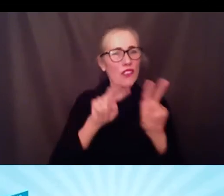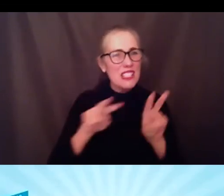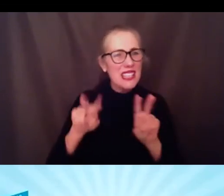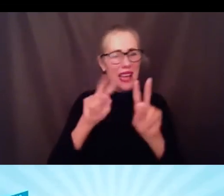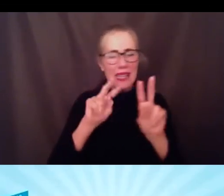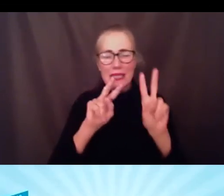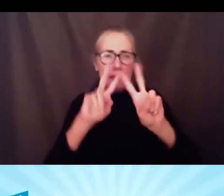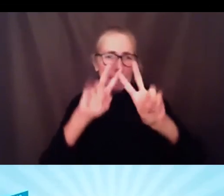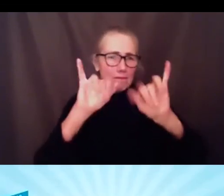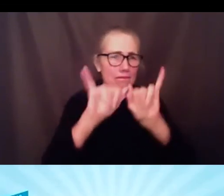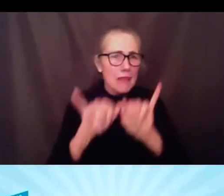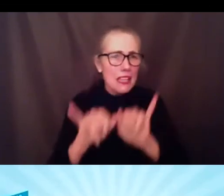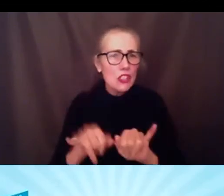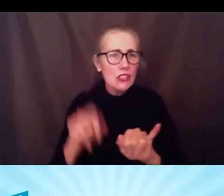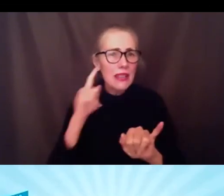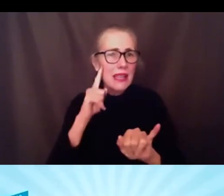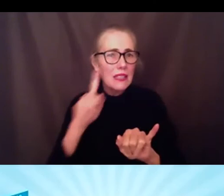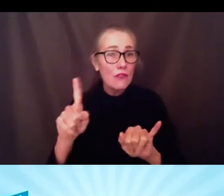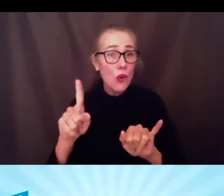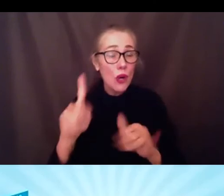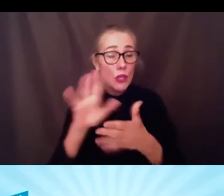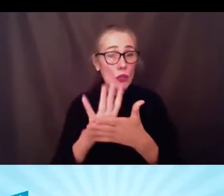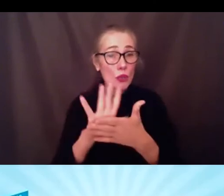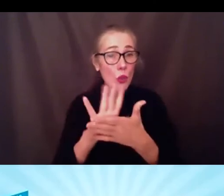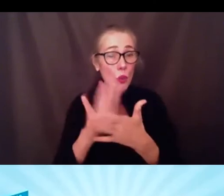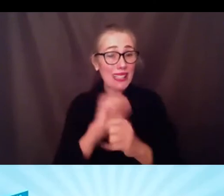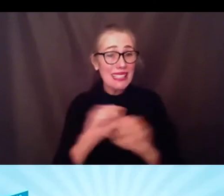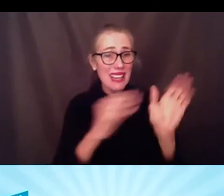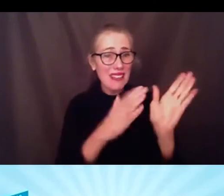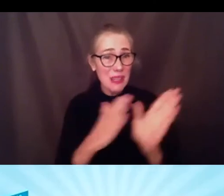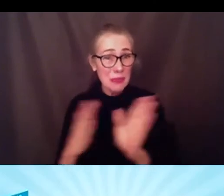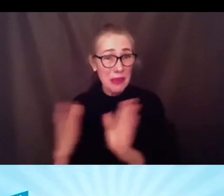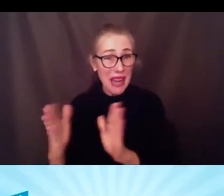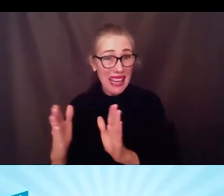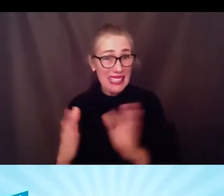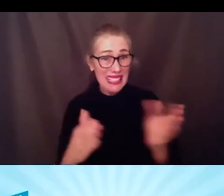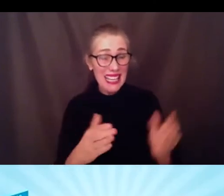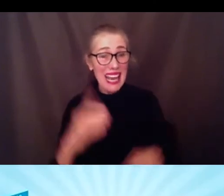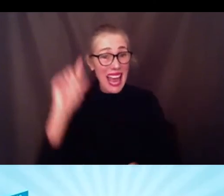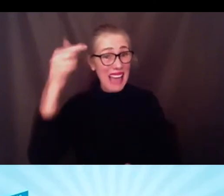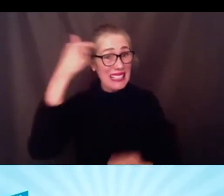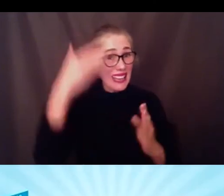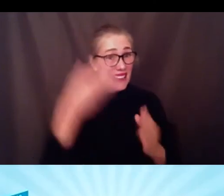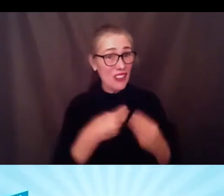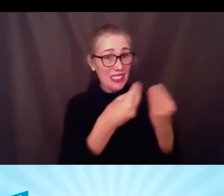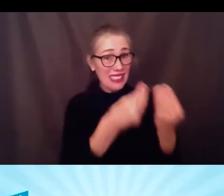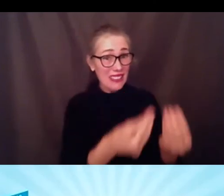uh school safety plans has any uh have any details been shared about that